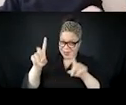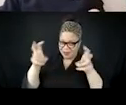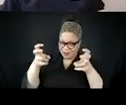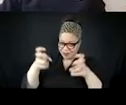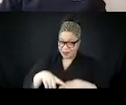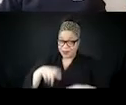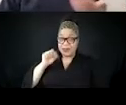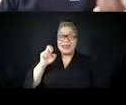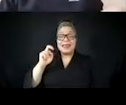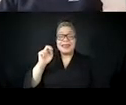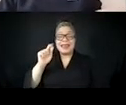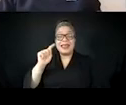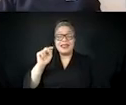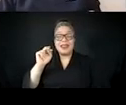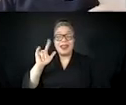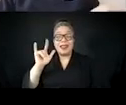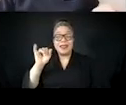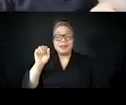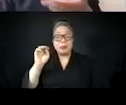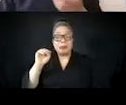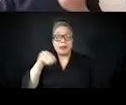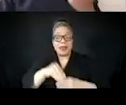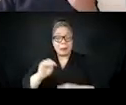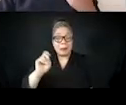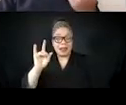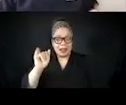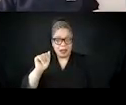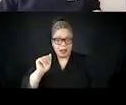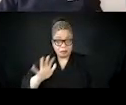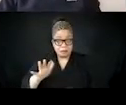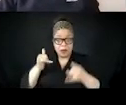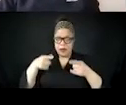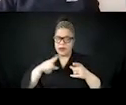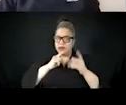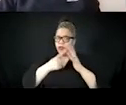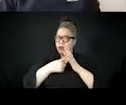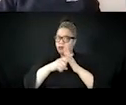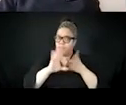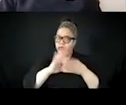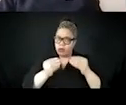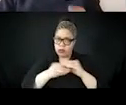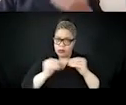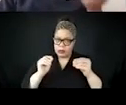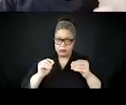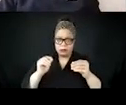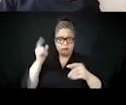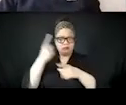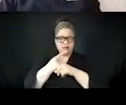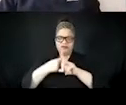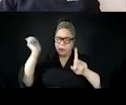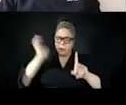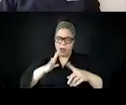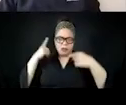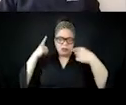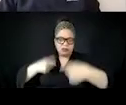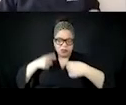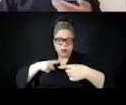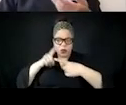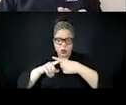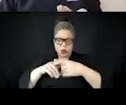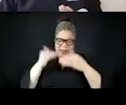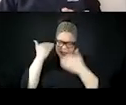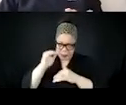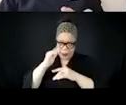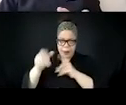struggle to limit the impacts of what we know as misinformation or racialized disinformation. And so what we're talking about here is